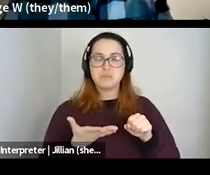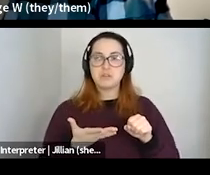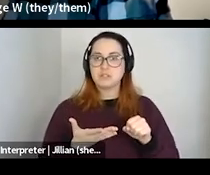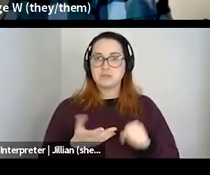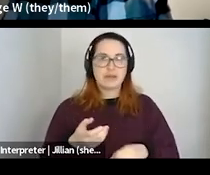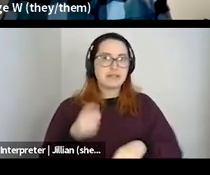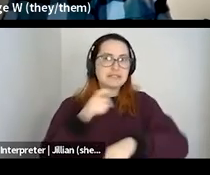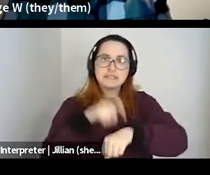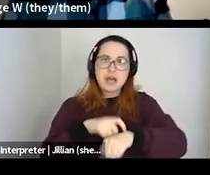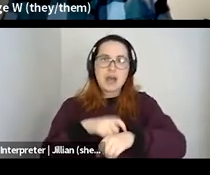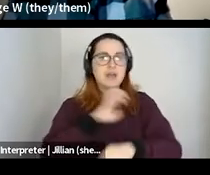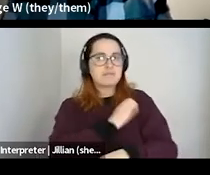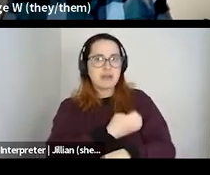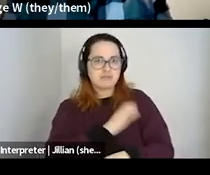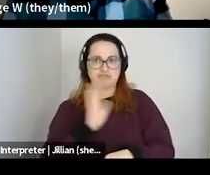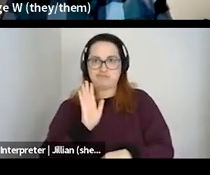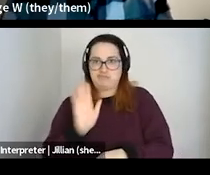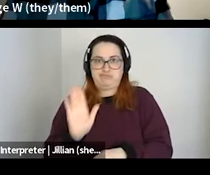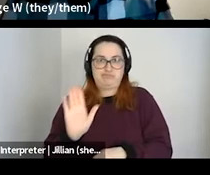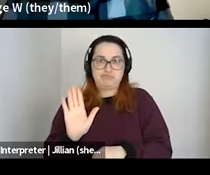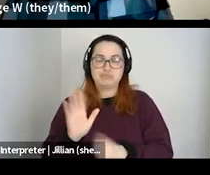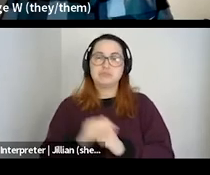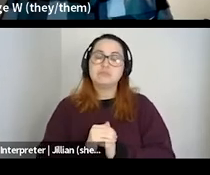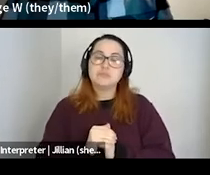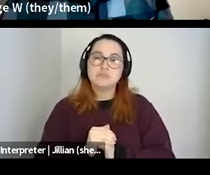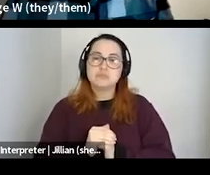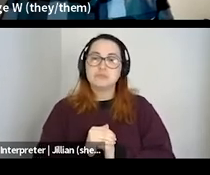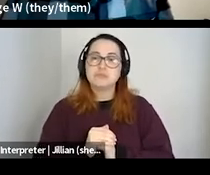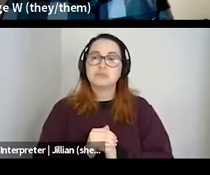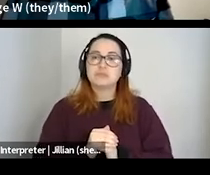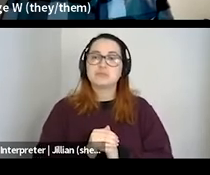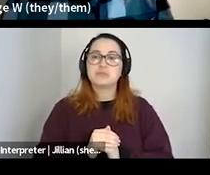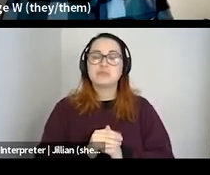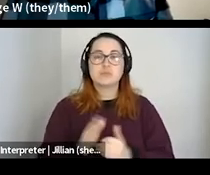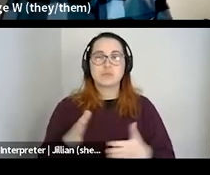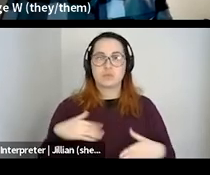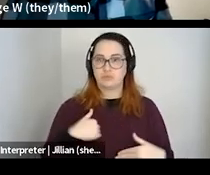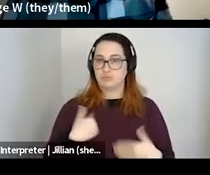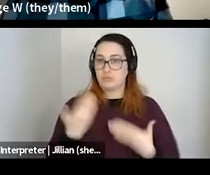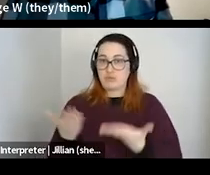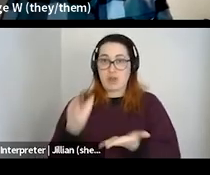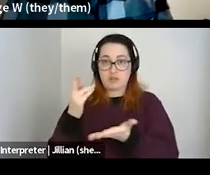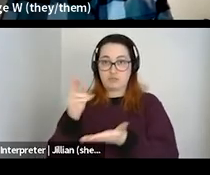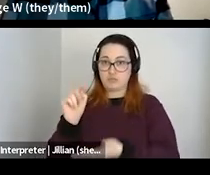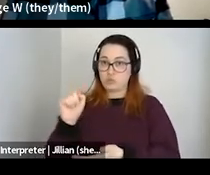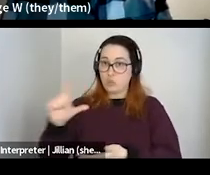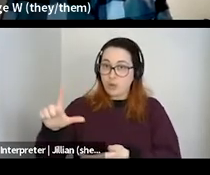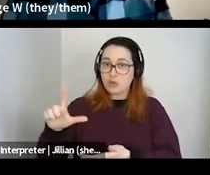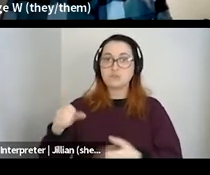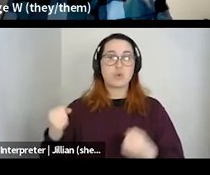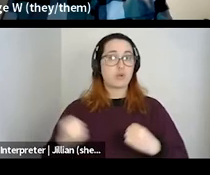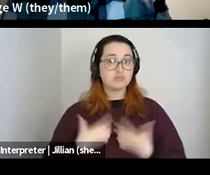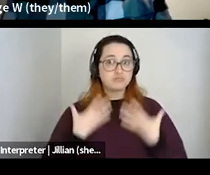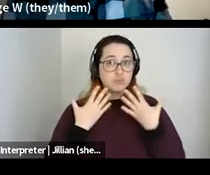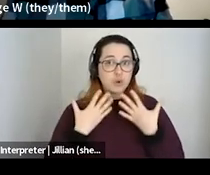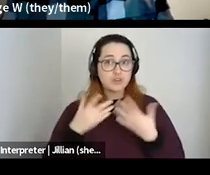energy, whatever their capacity is that they're able to offer. Providing folks with tools and some inspiration for systems change.